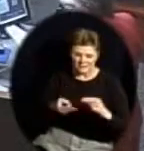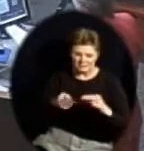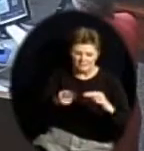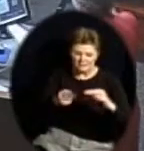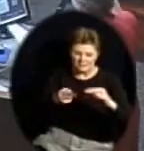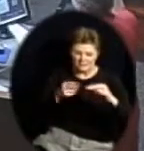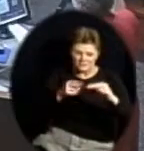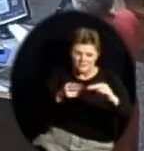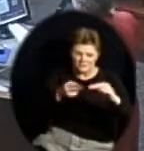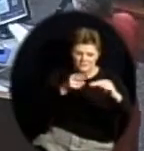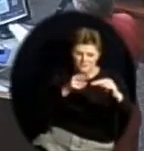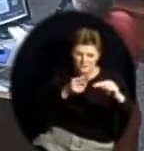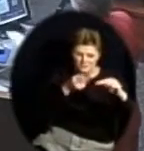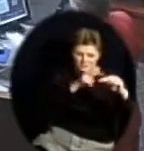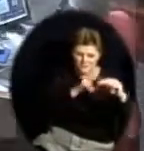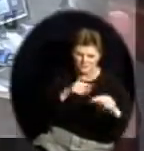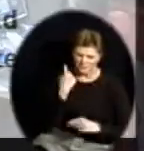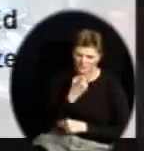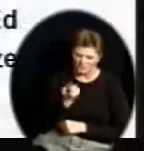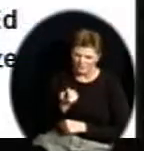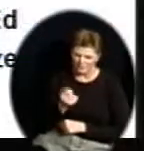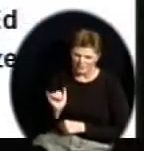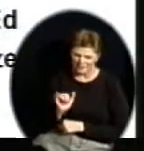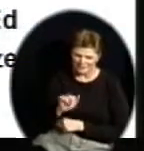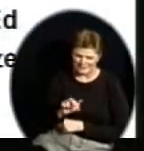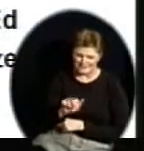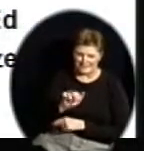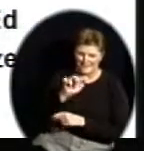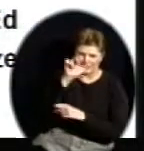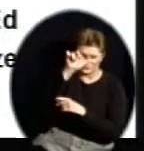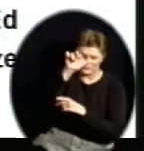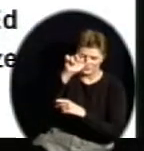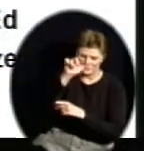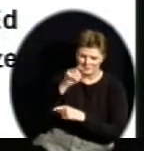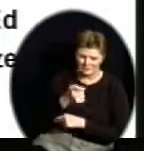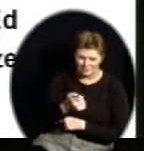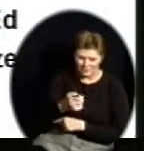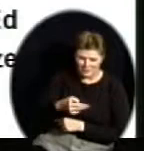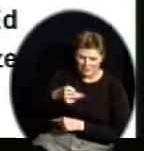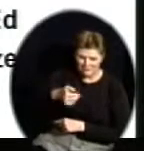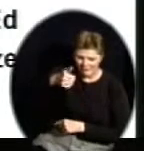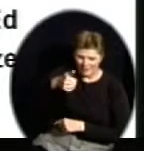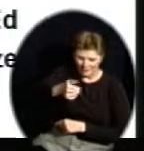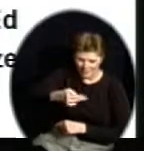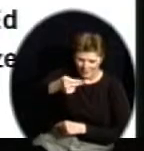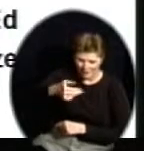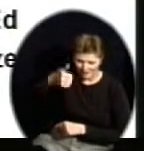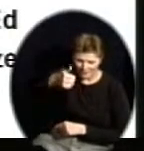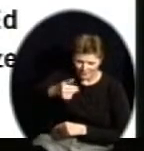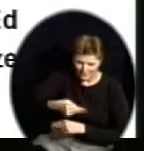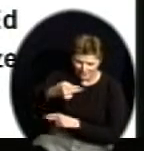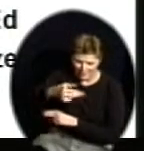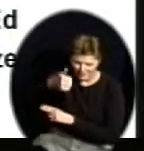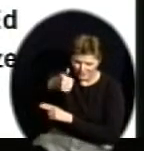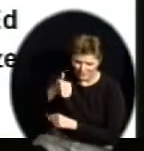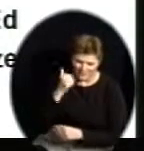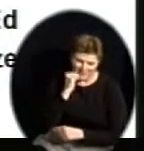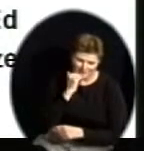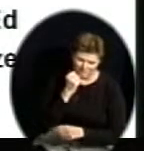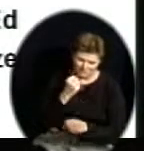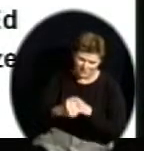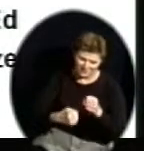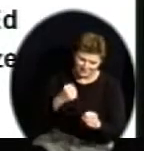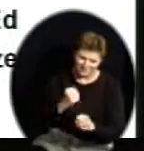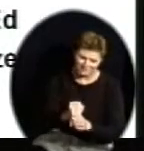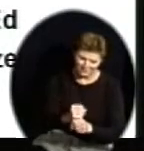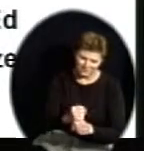We still have that stair-stepped approach, but it's a little bit higher and it gets a little bit more each year. We get there a little bit faster. So we will bring those